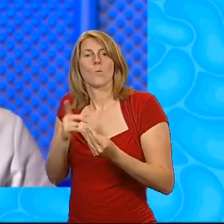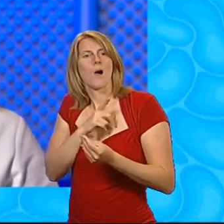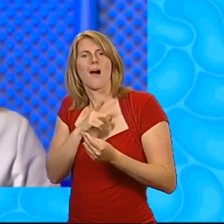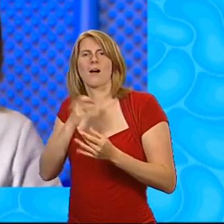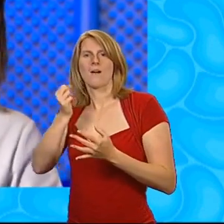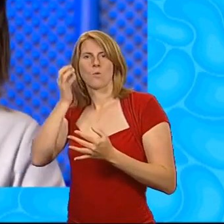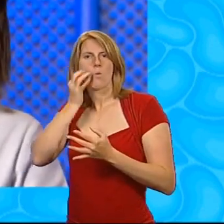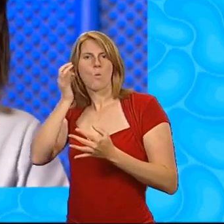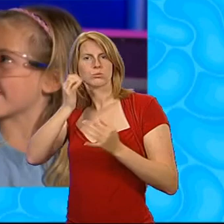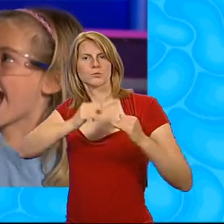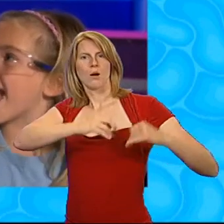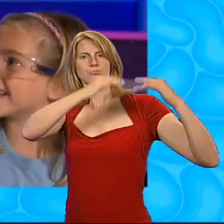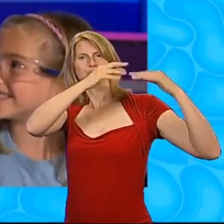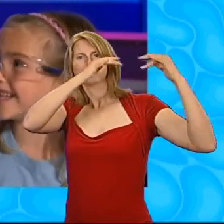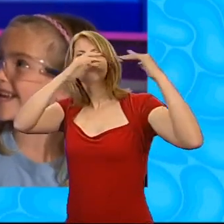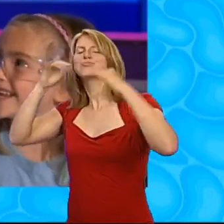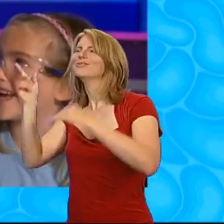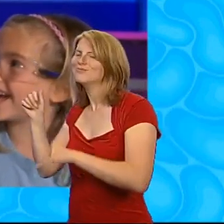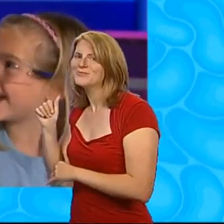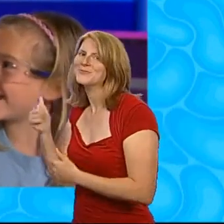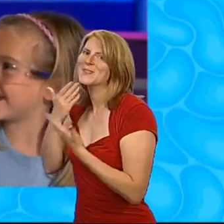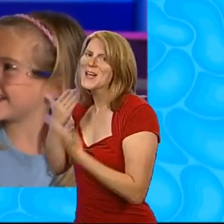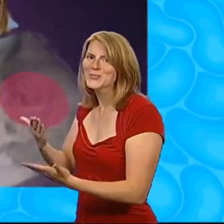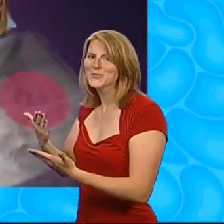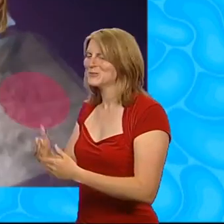because they're made of water. Thanks, Nina!